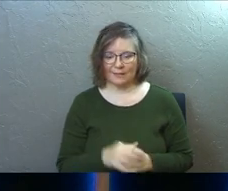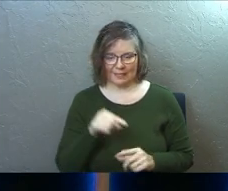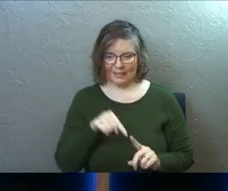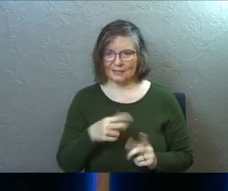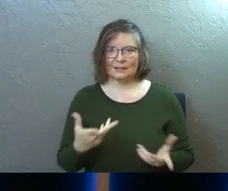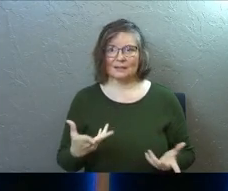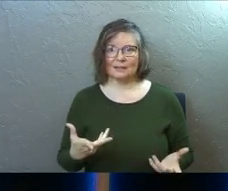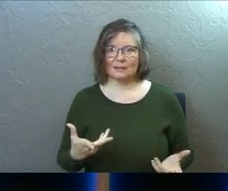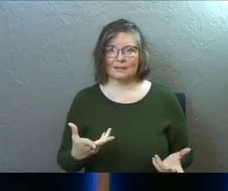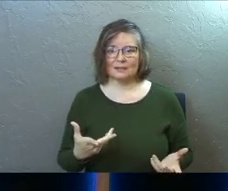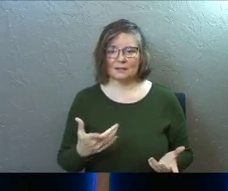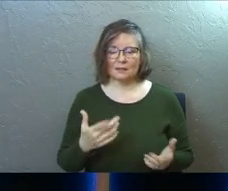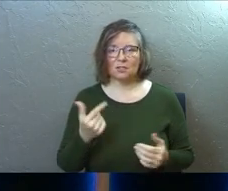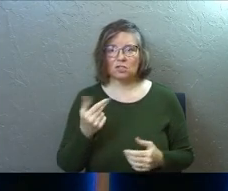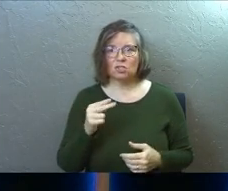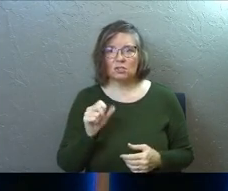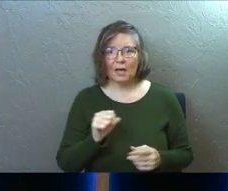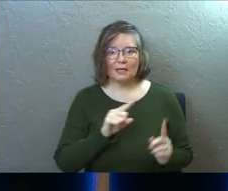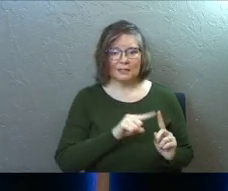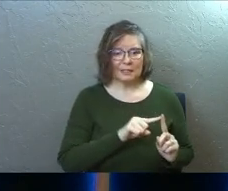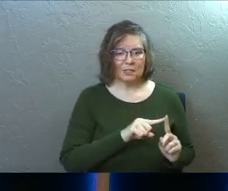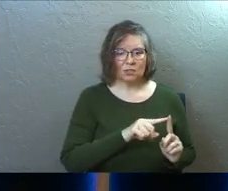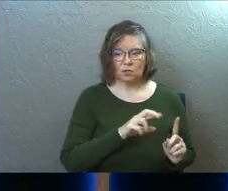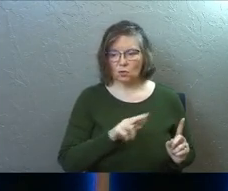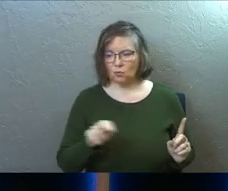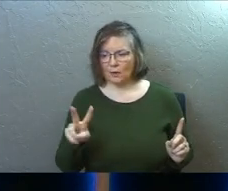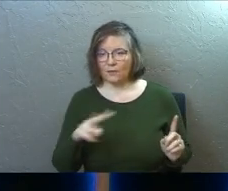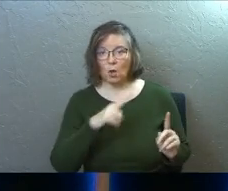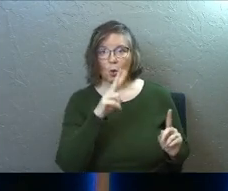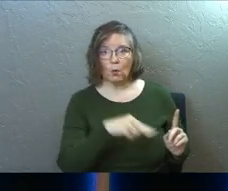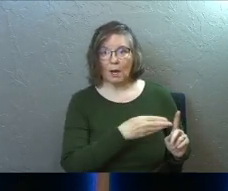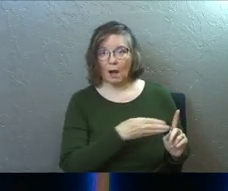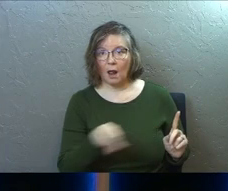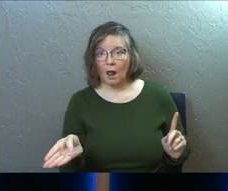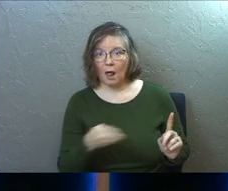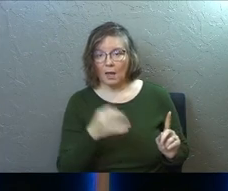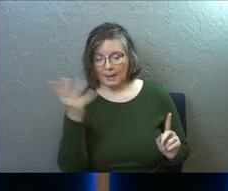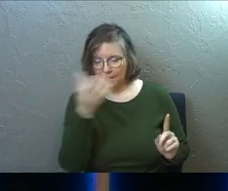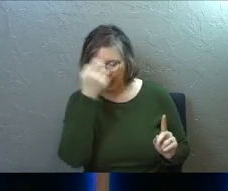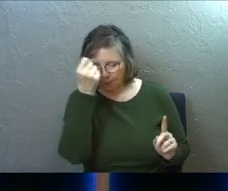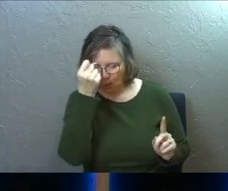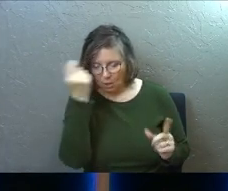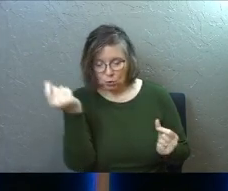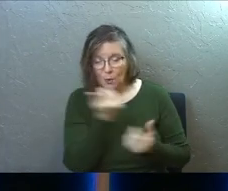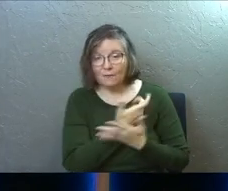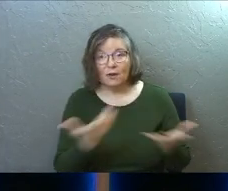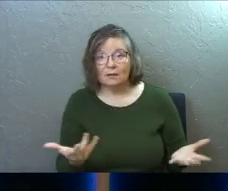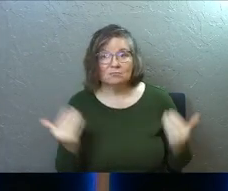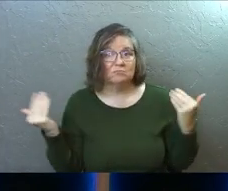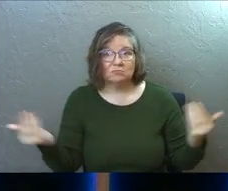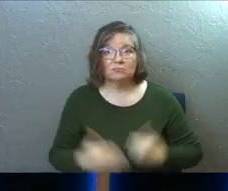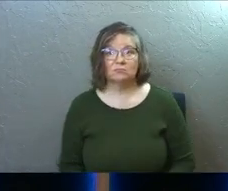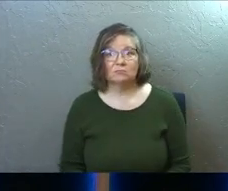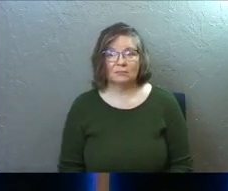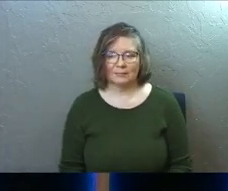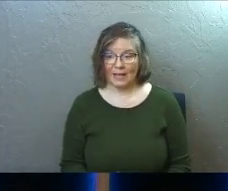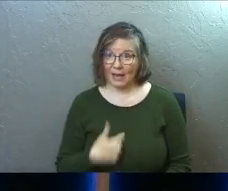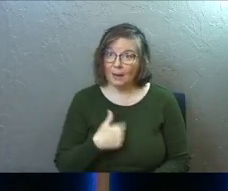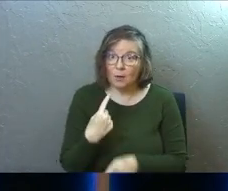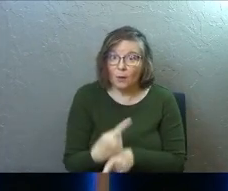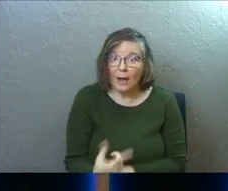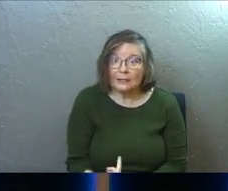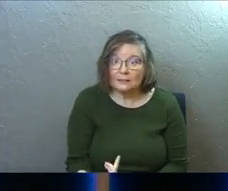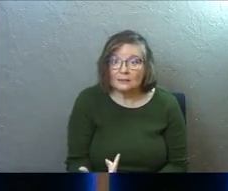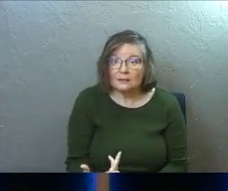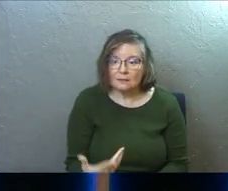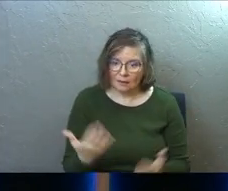This. Genesis to Revelation. Read it all. Memorize it all. Do it all. And I'd be right.